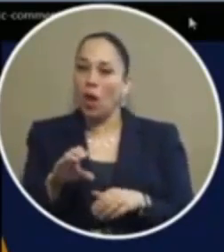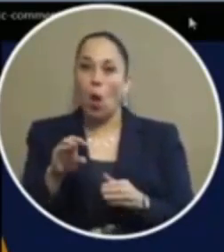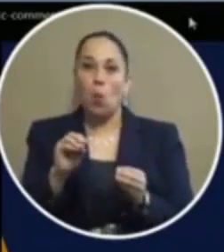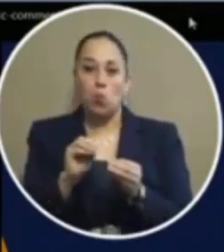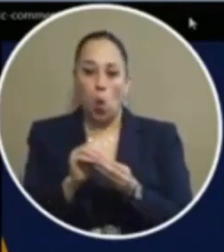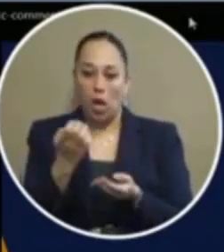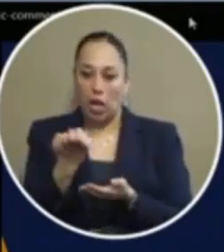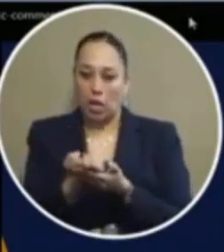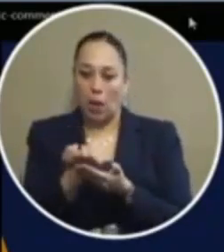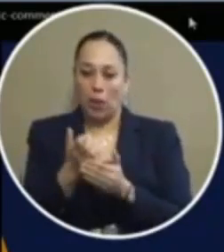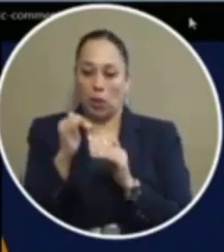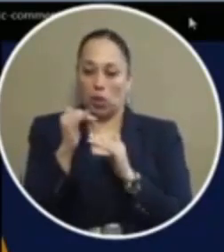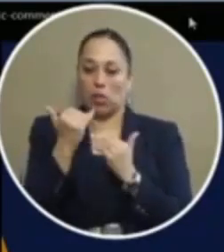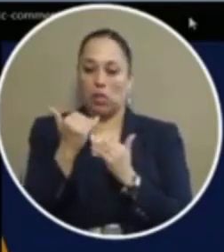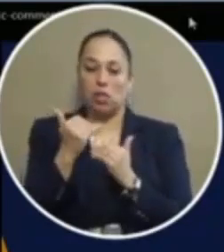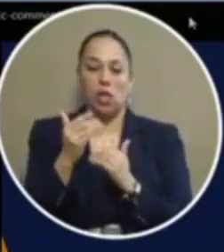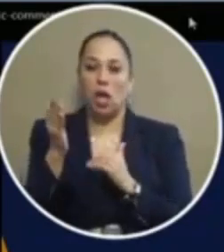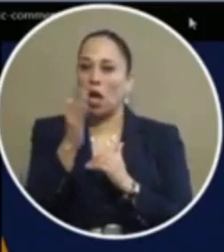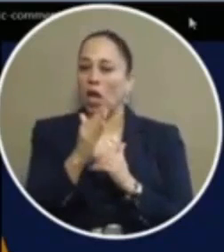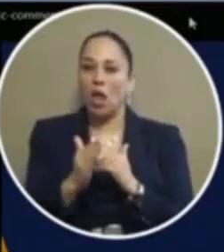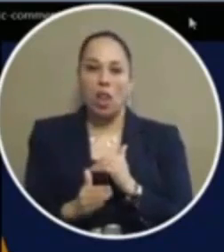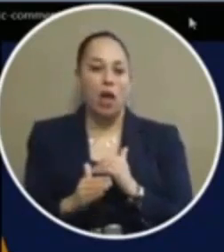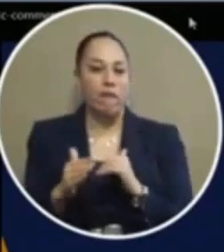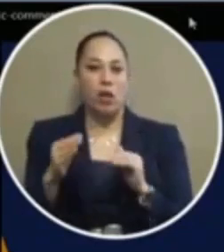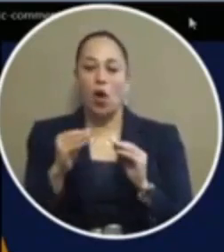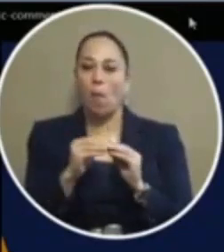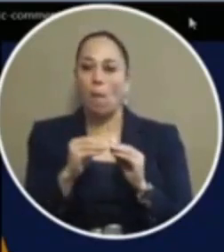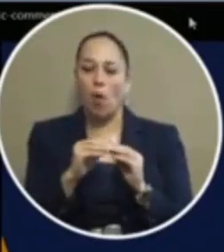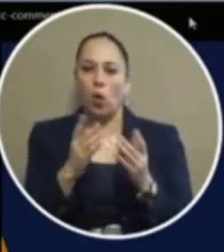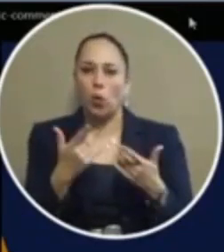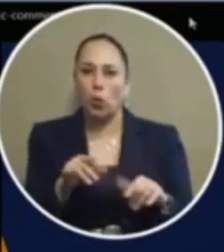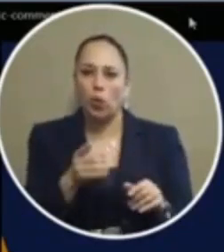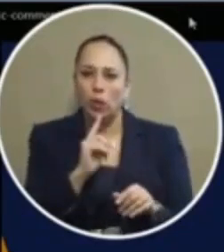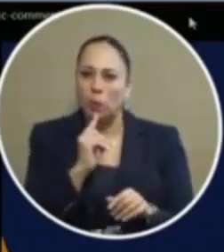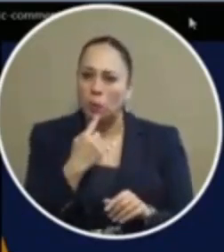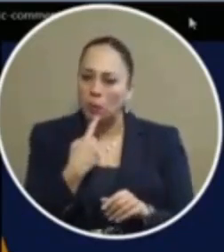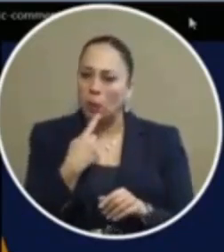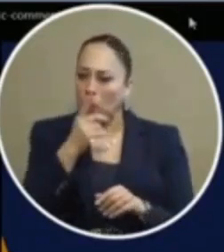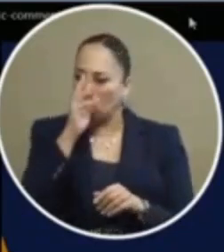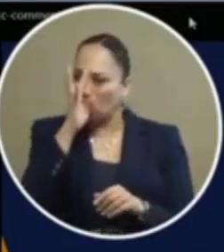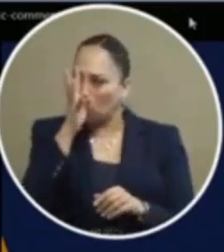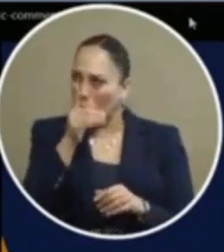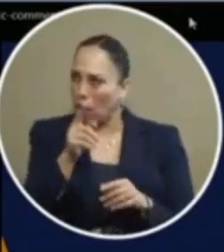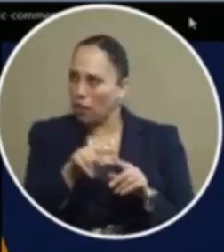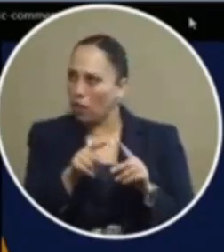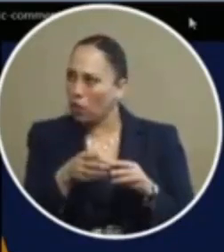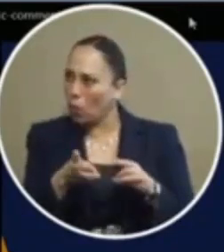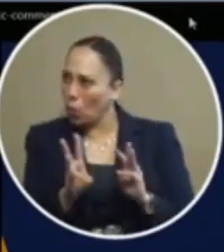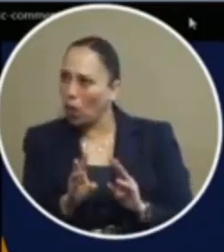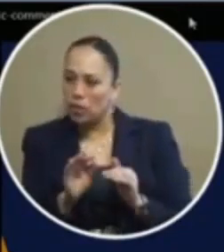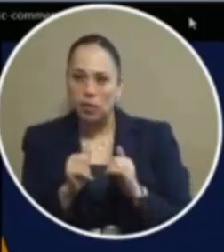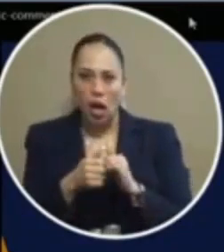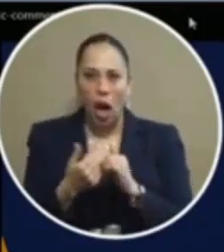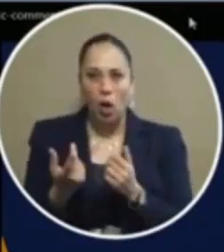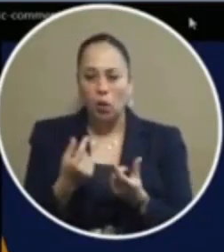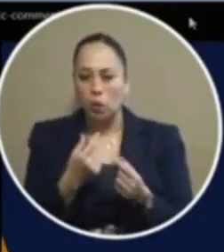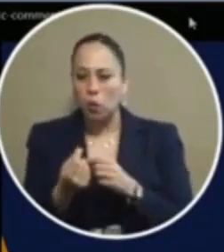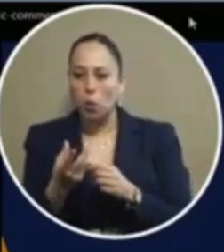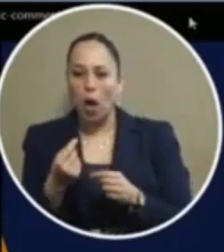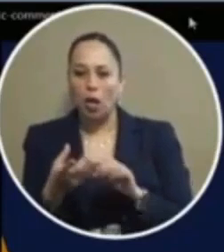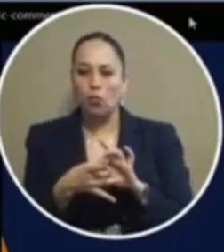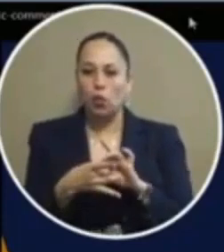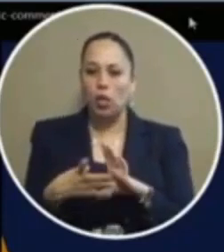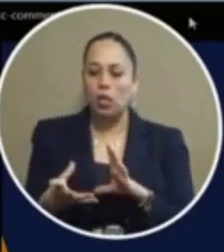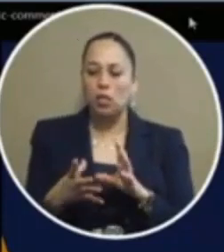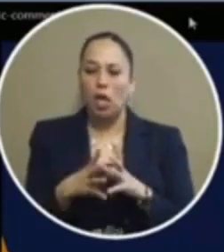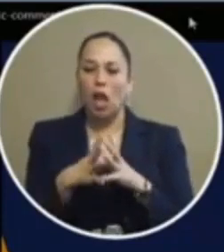restrictions uh it has never been more crucial to look for creative ways to untap and release as